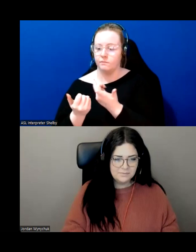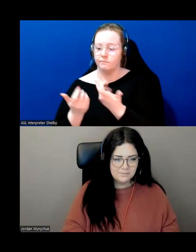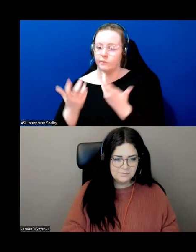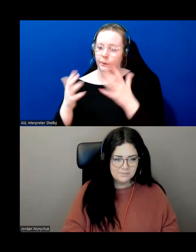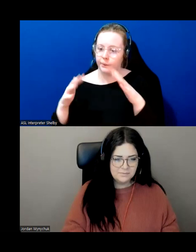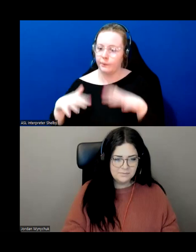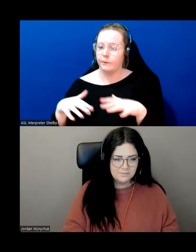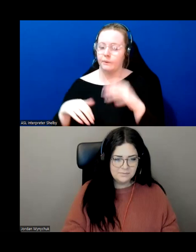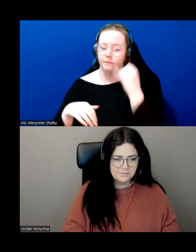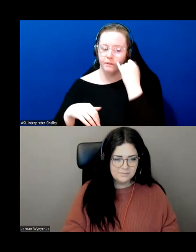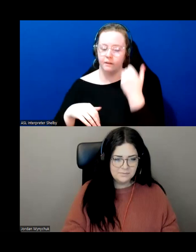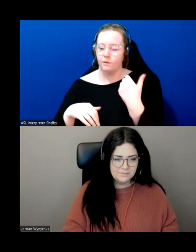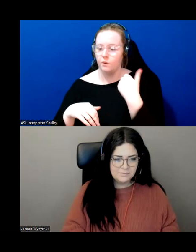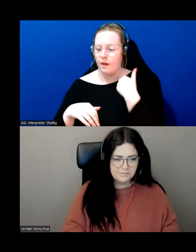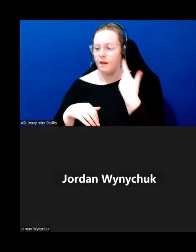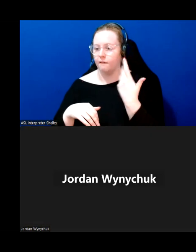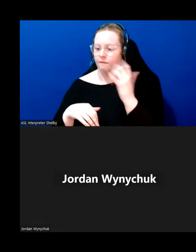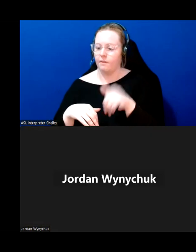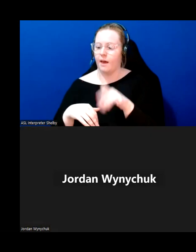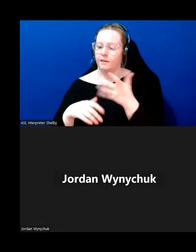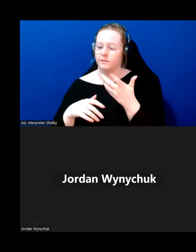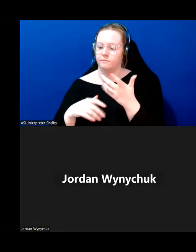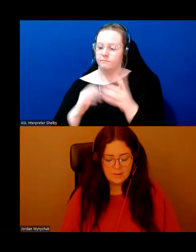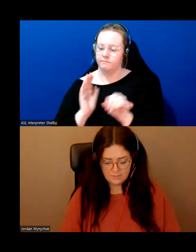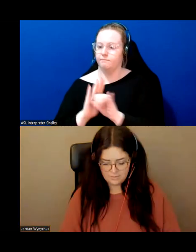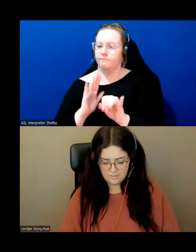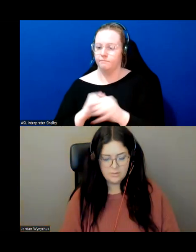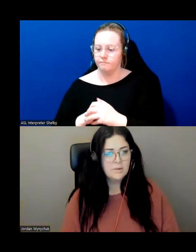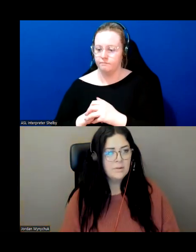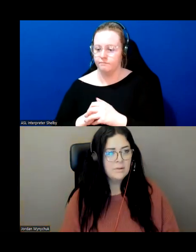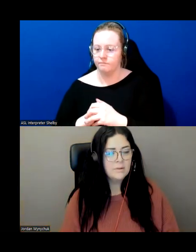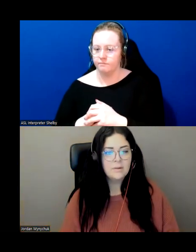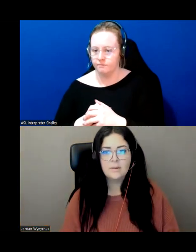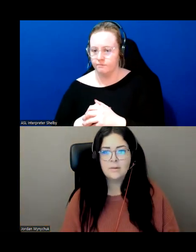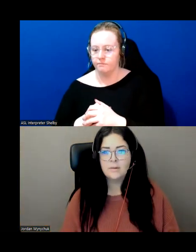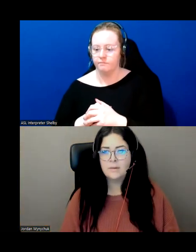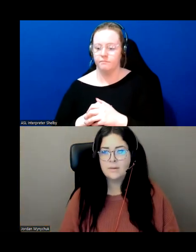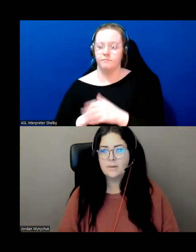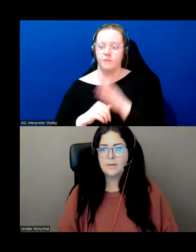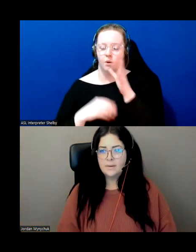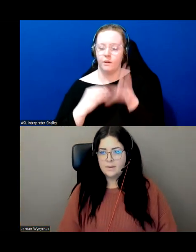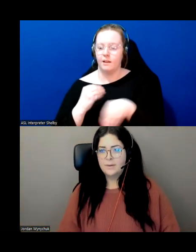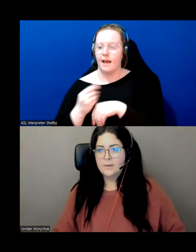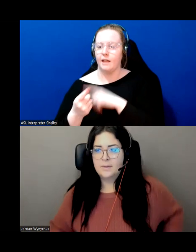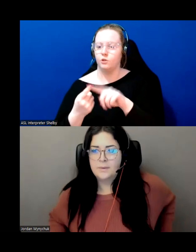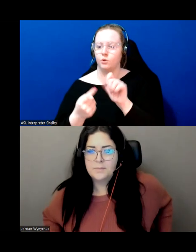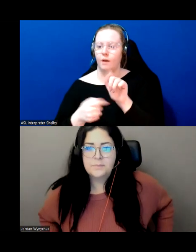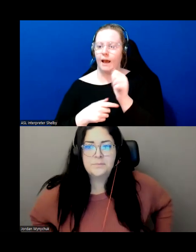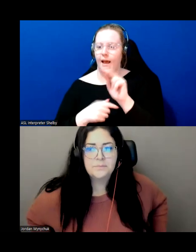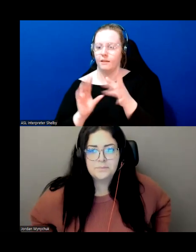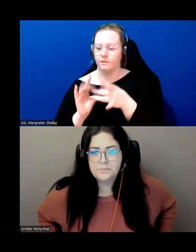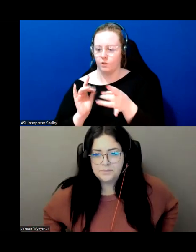with with fall detection added on to it i'd like to add on to what alan said as well um